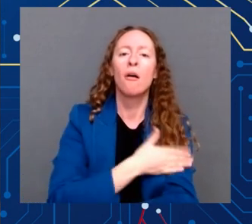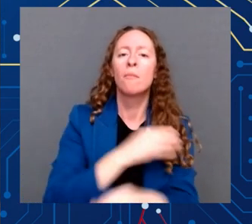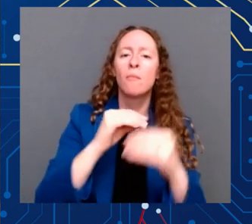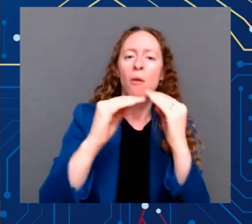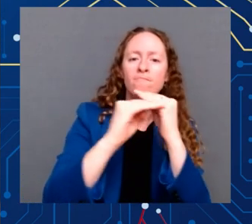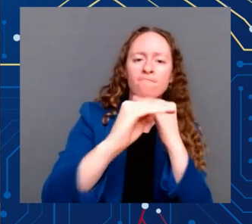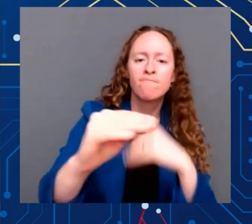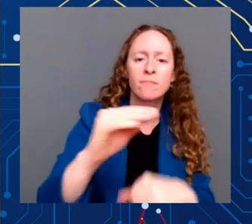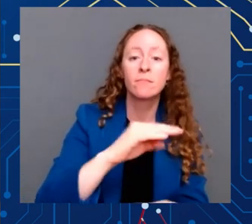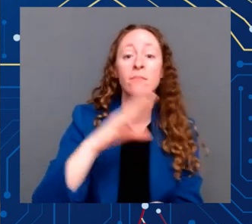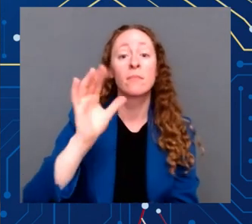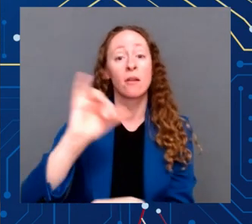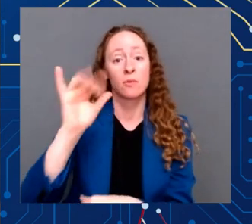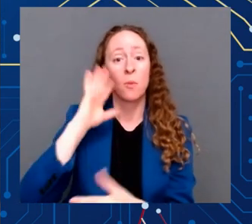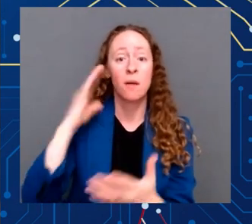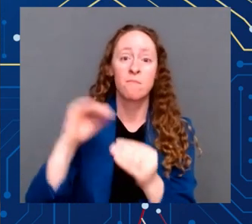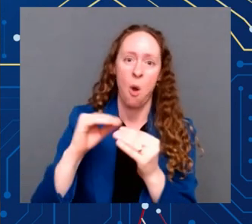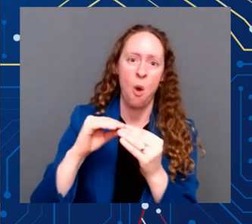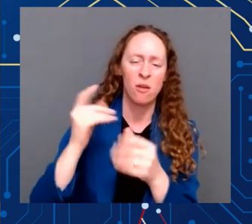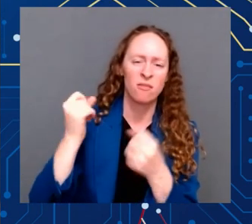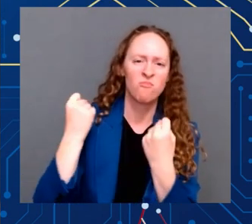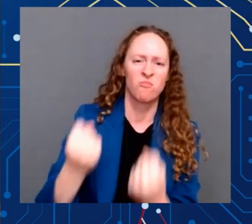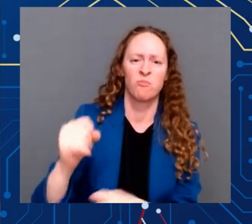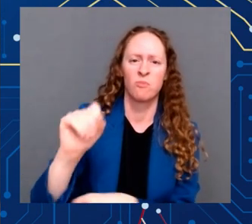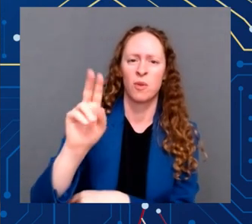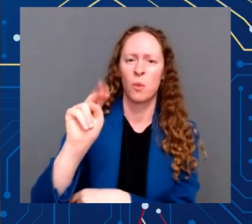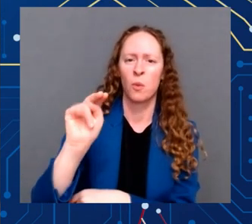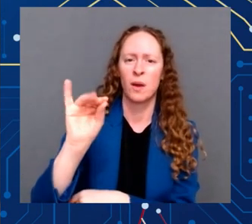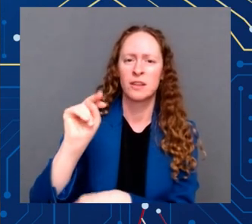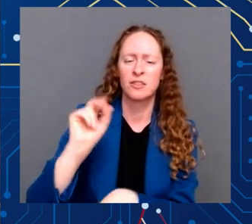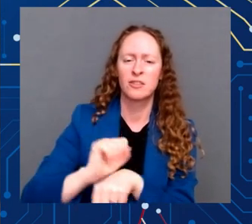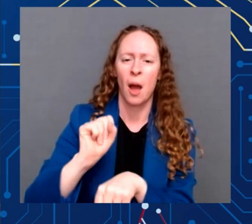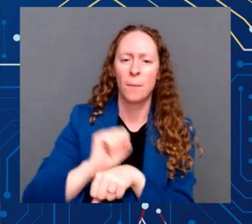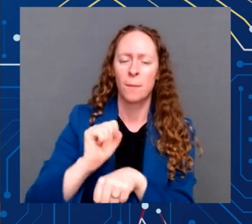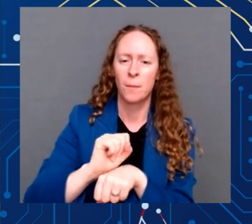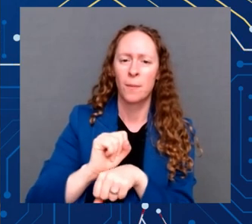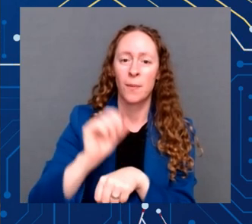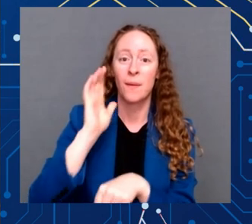bill fighting climate change we have ever, ever, passed.